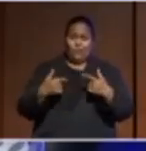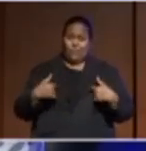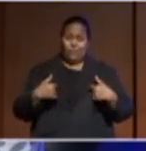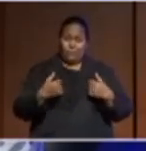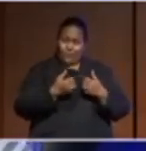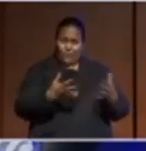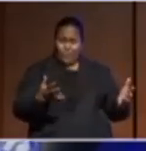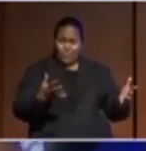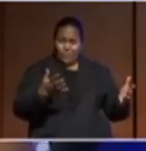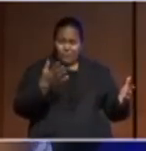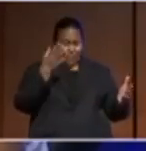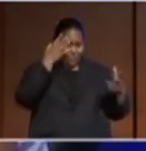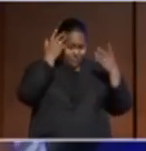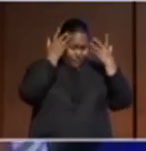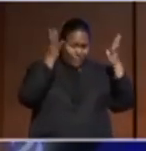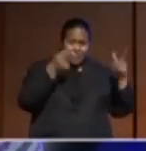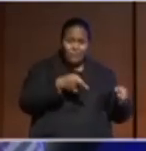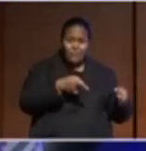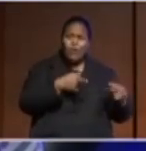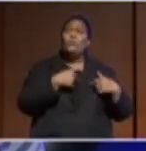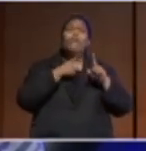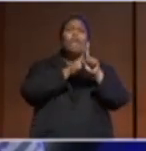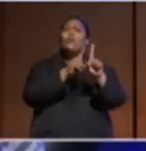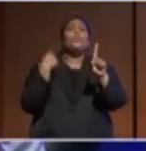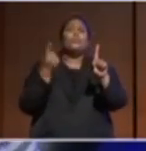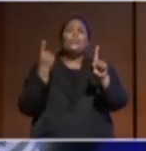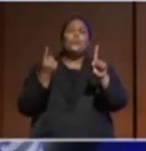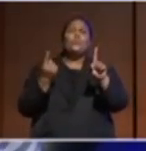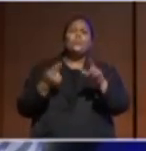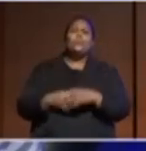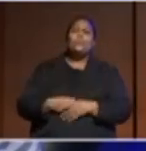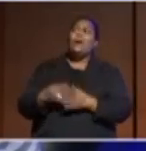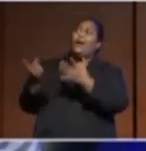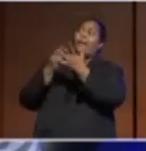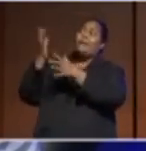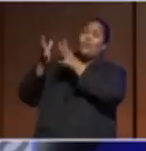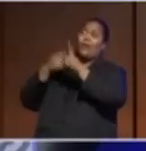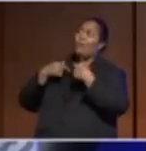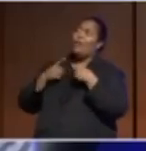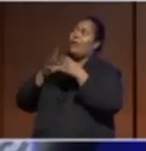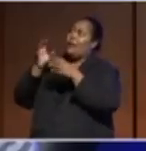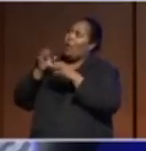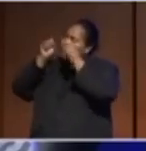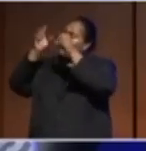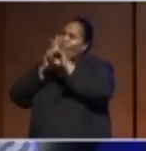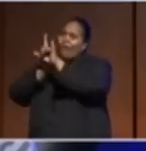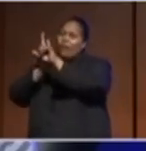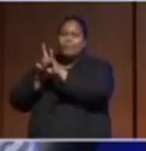values? You know, are we following someone else's story and not our own?